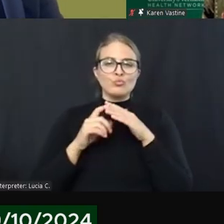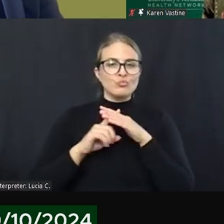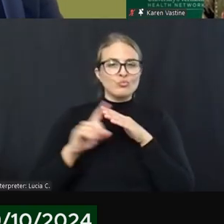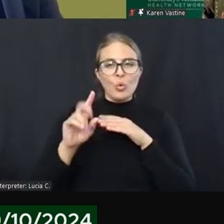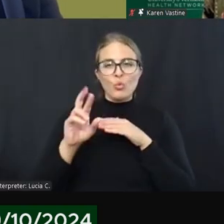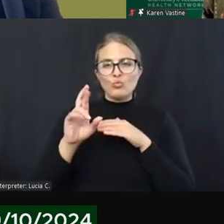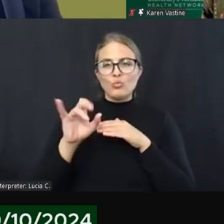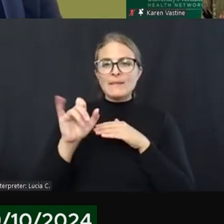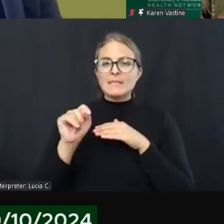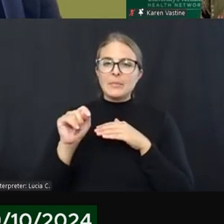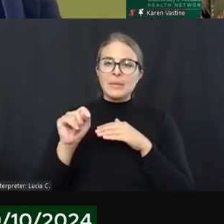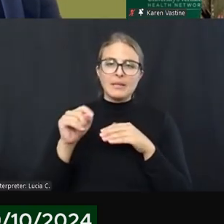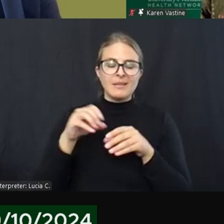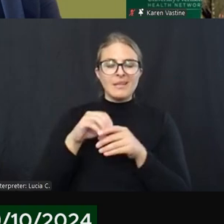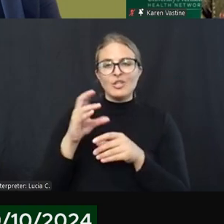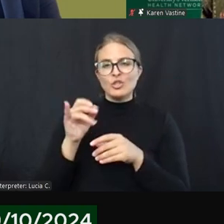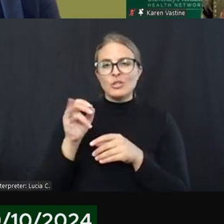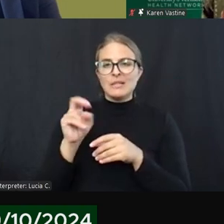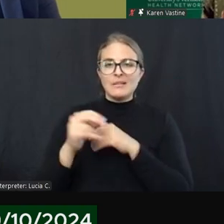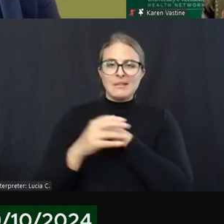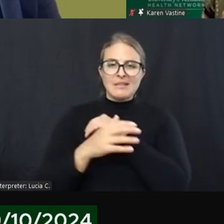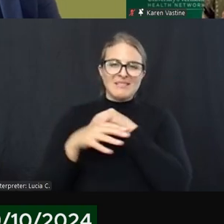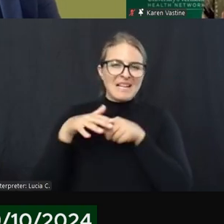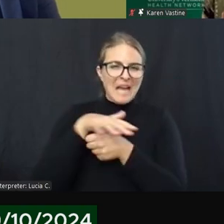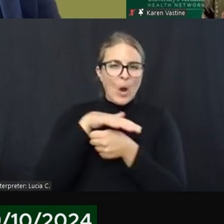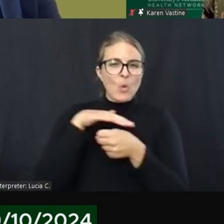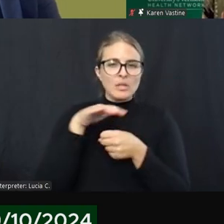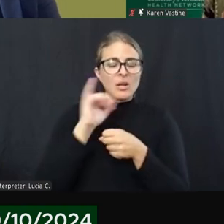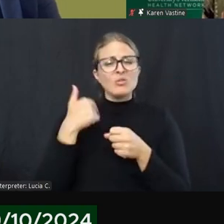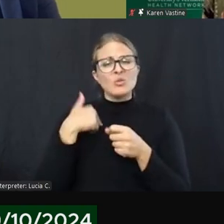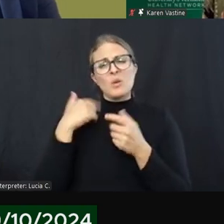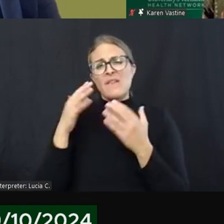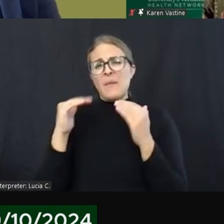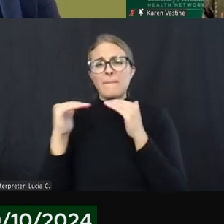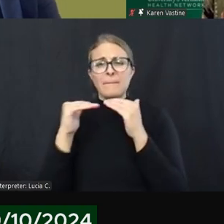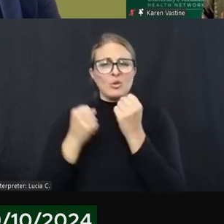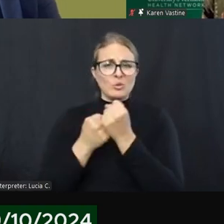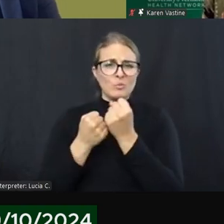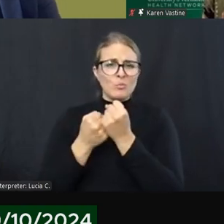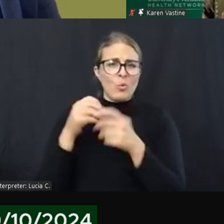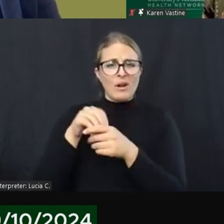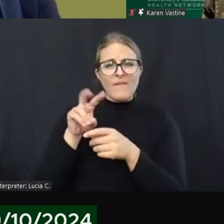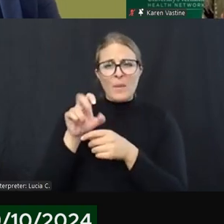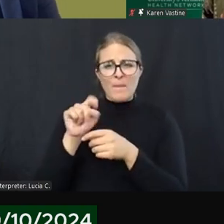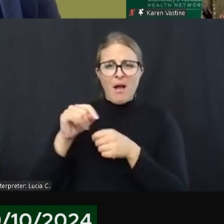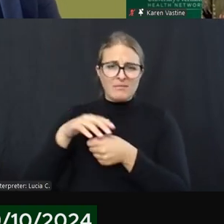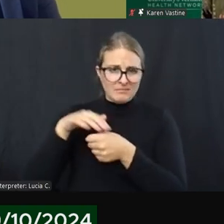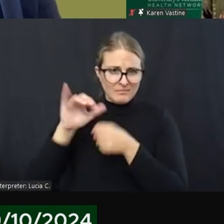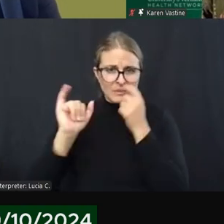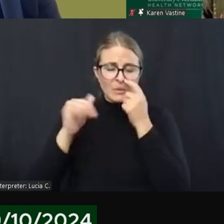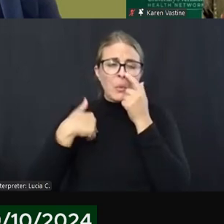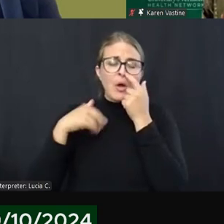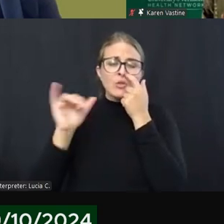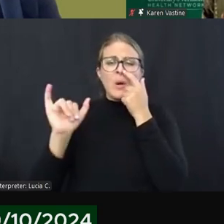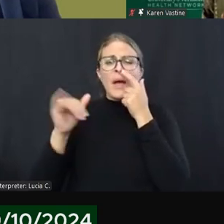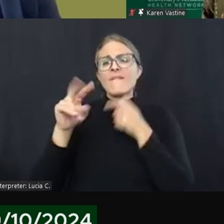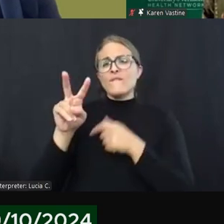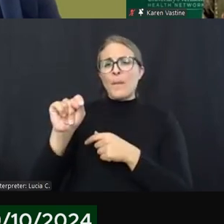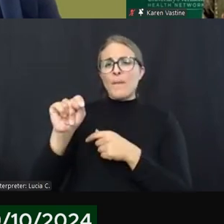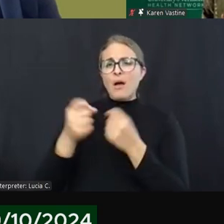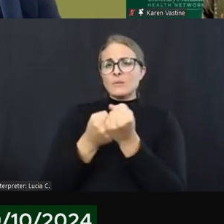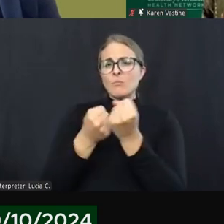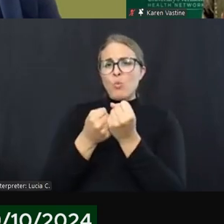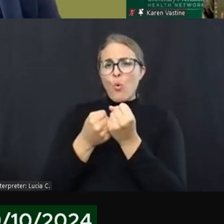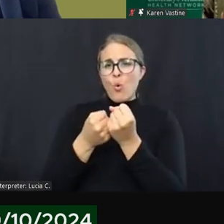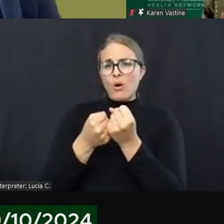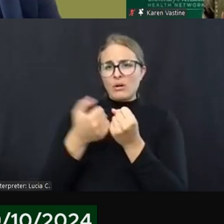I'm also supporting with the Soteria Vermont program. So we're hoping to refer folks to that program as well. We also have the Vermont support line, which